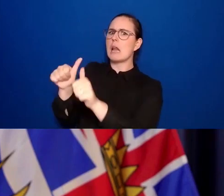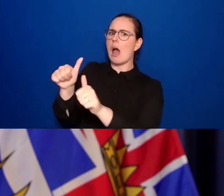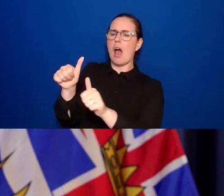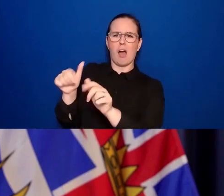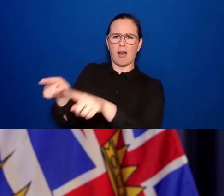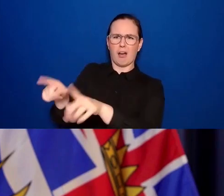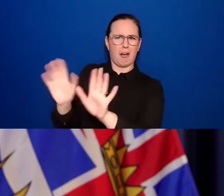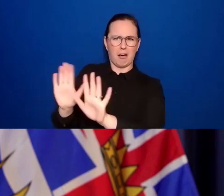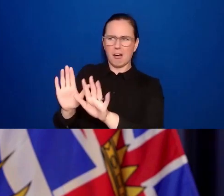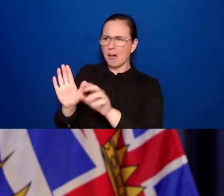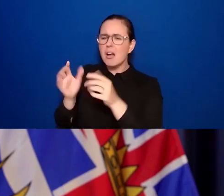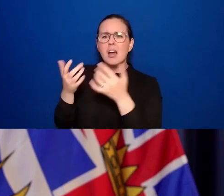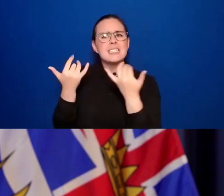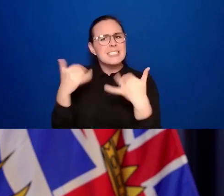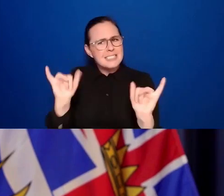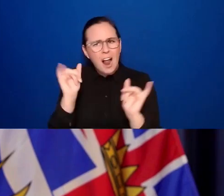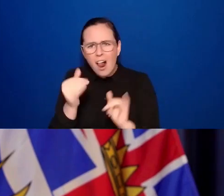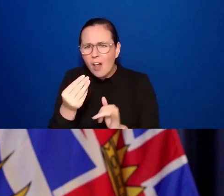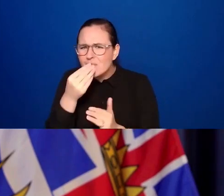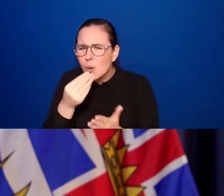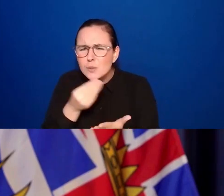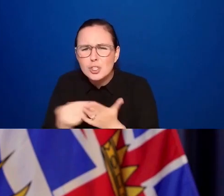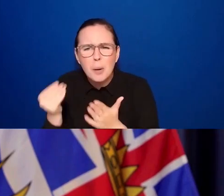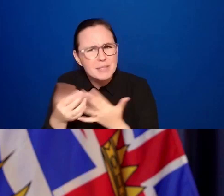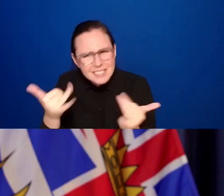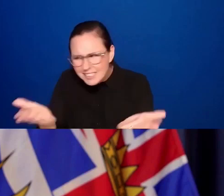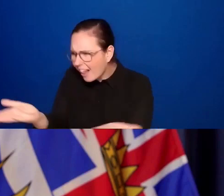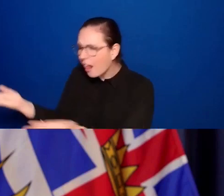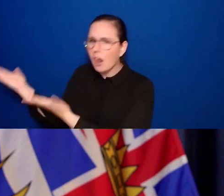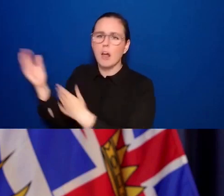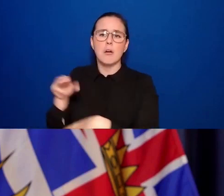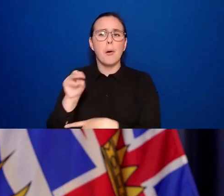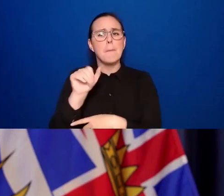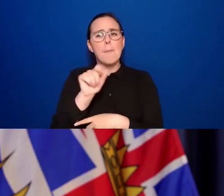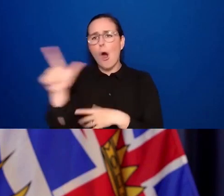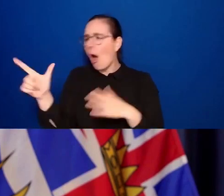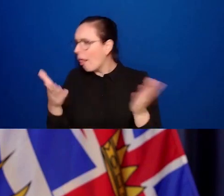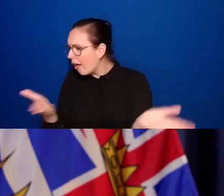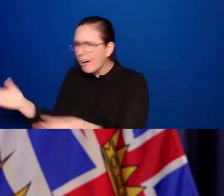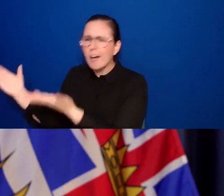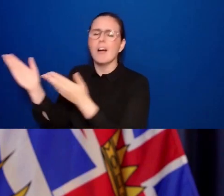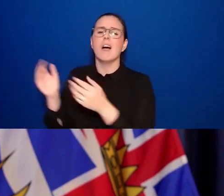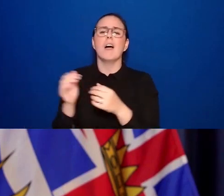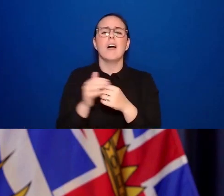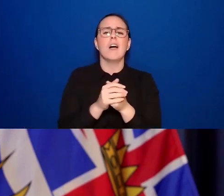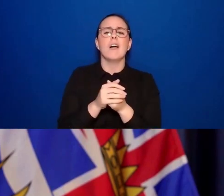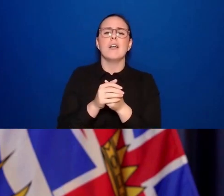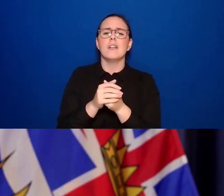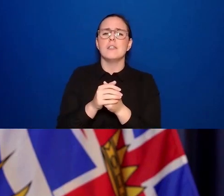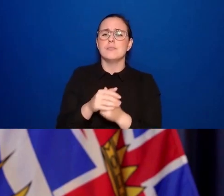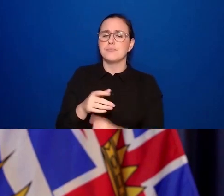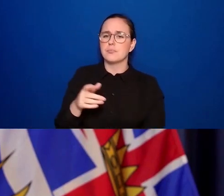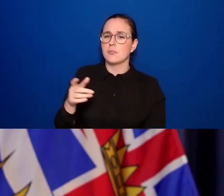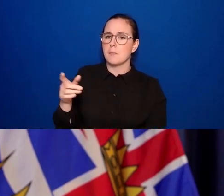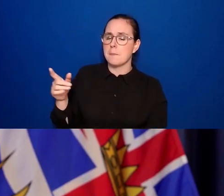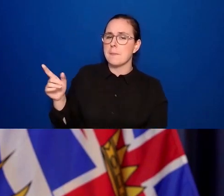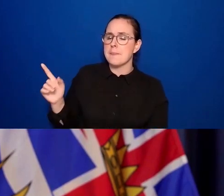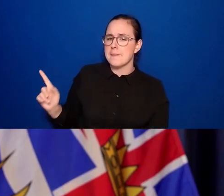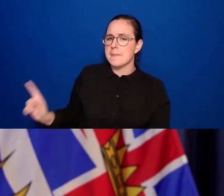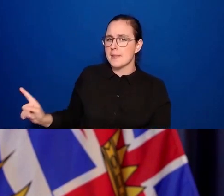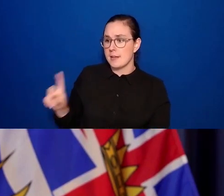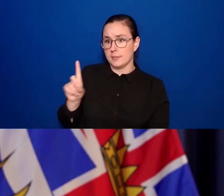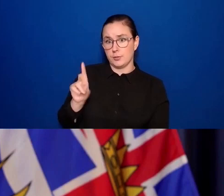grocery shopping, to go into retail establishments. Dr. Henry, Minister Dix and a team through jobs